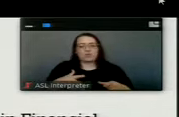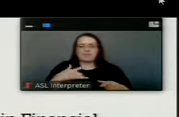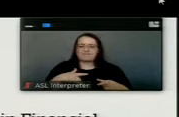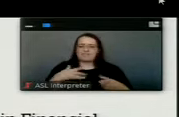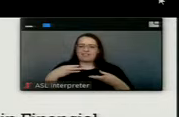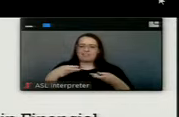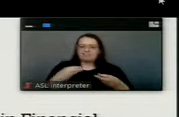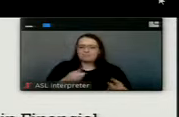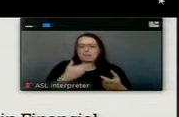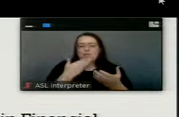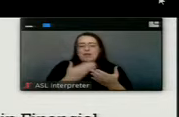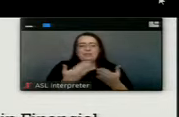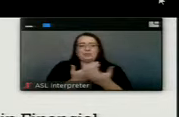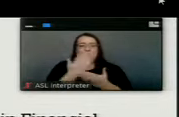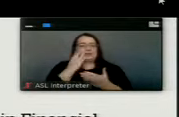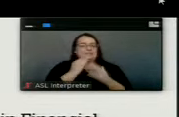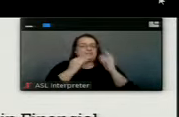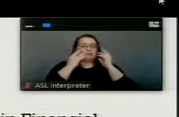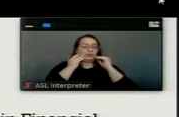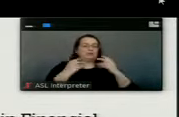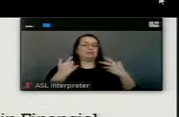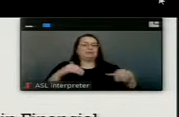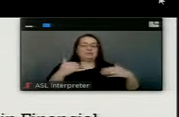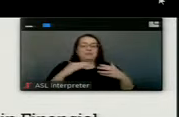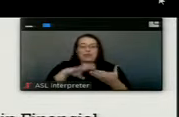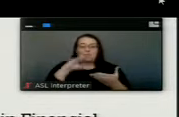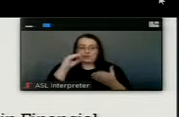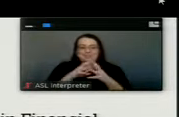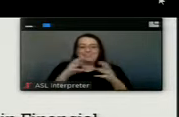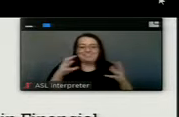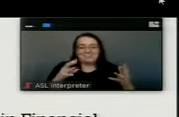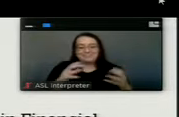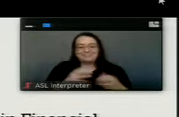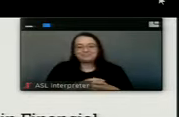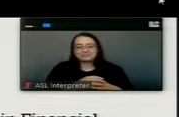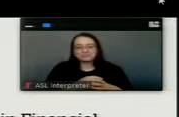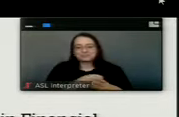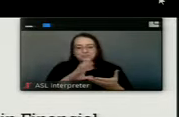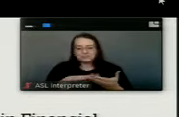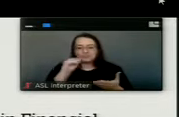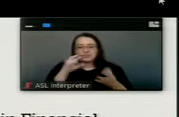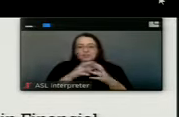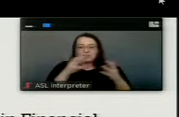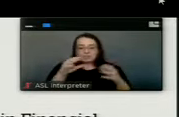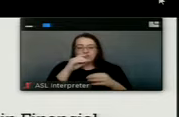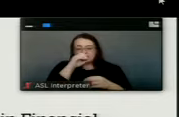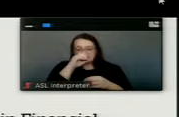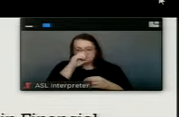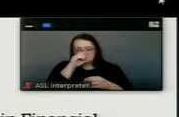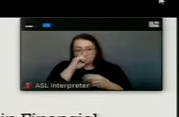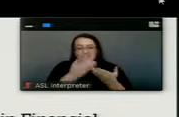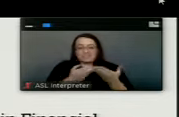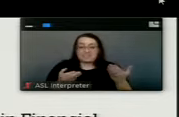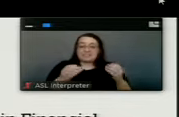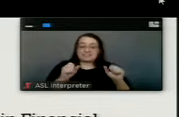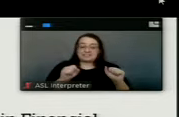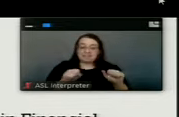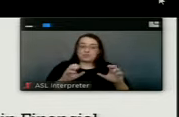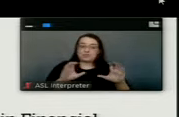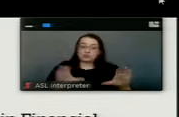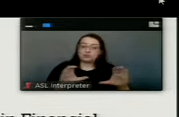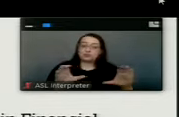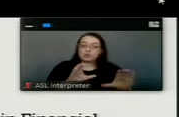well. It was a new experience for us. We learned a lot and learned a lot of efficiencies that can even be achieved with